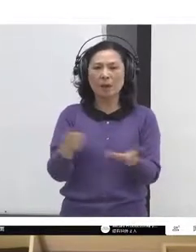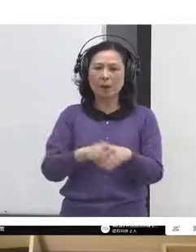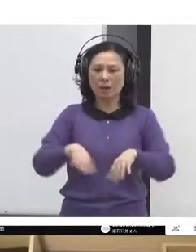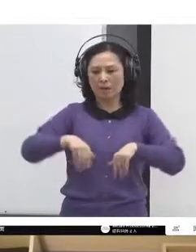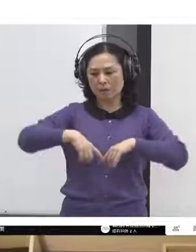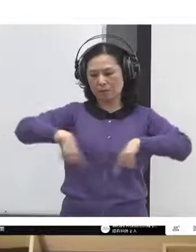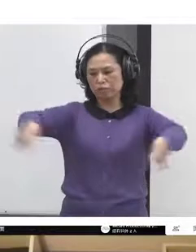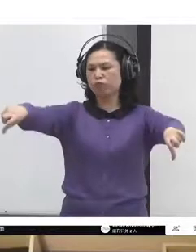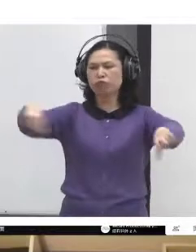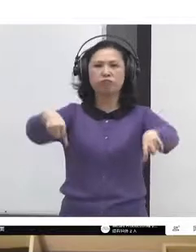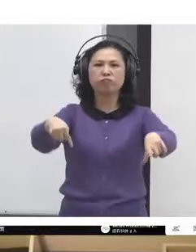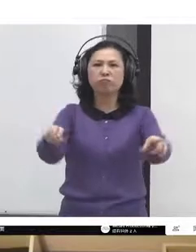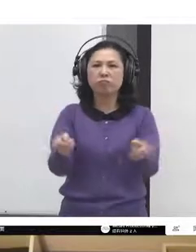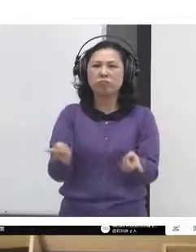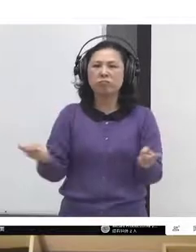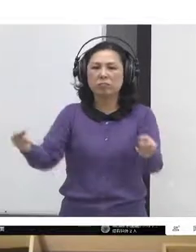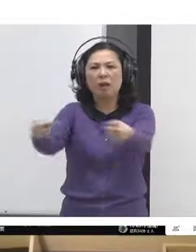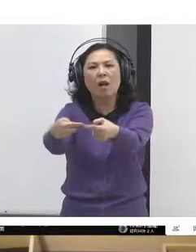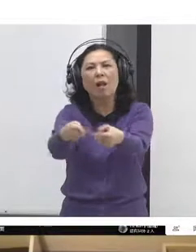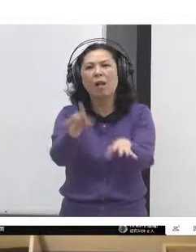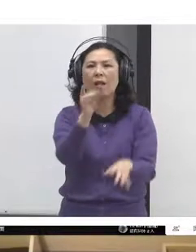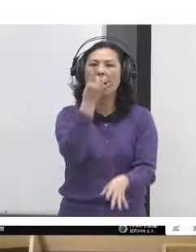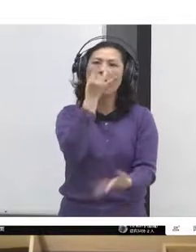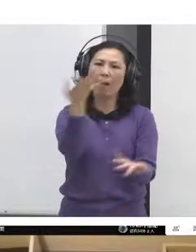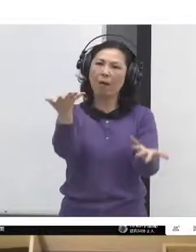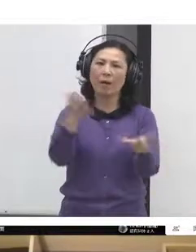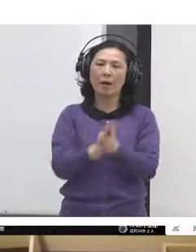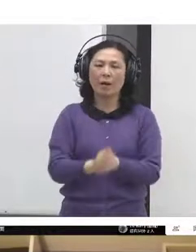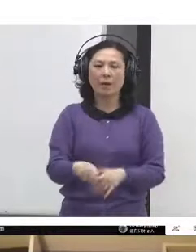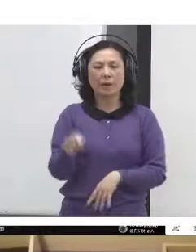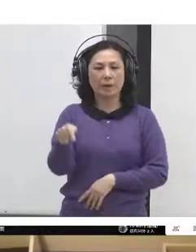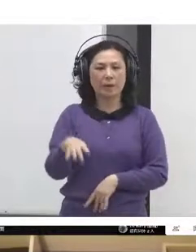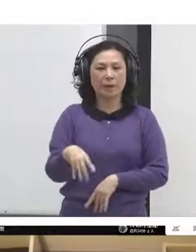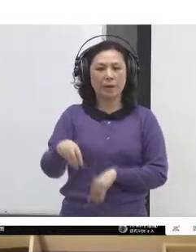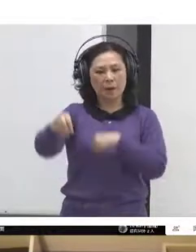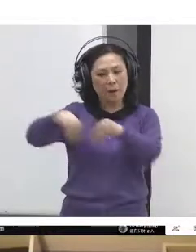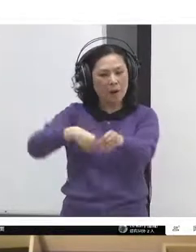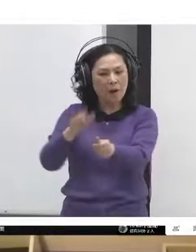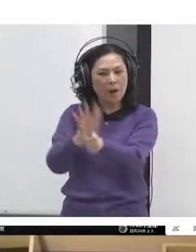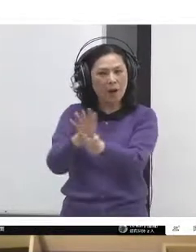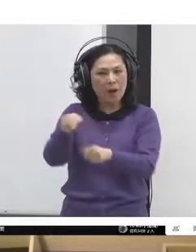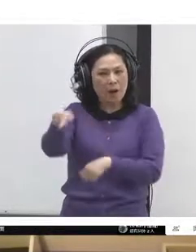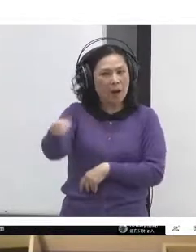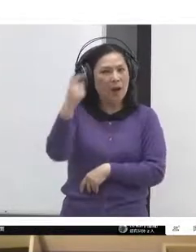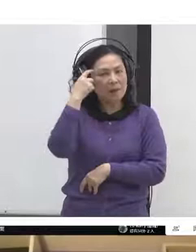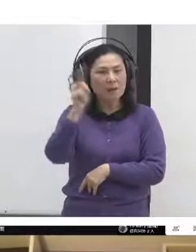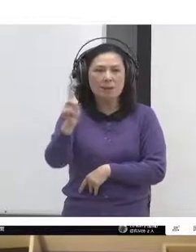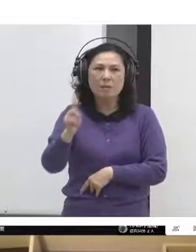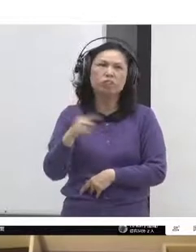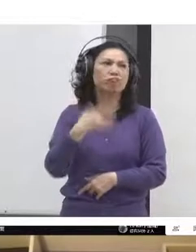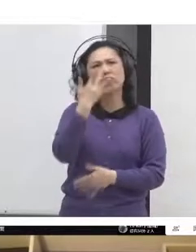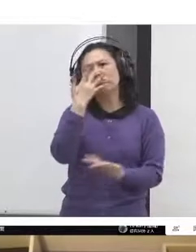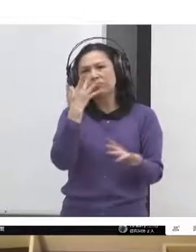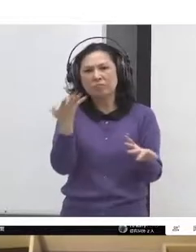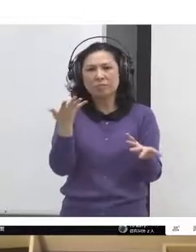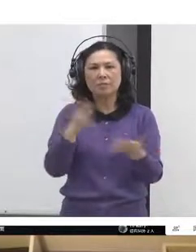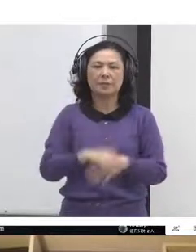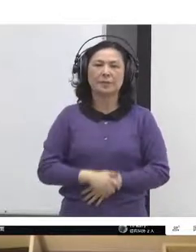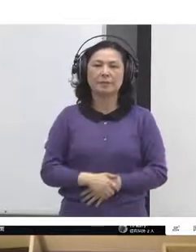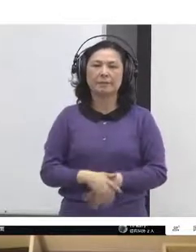can't really see the views of anybody else. And the approach that we're taking is that all of that